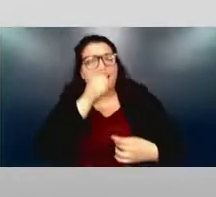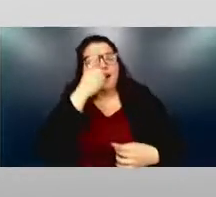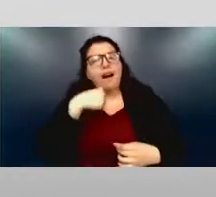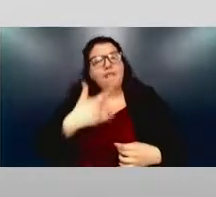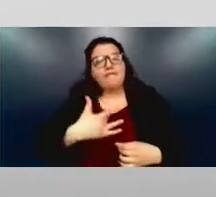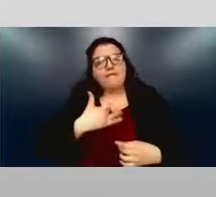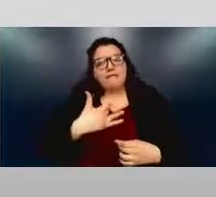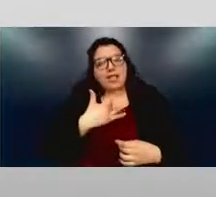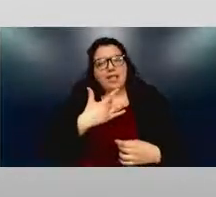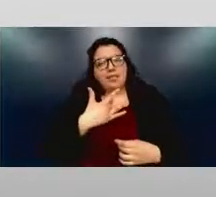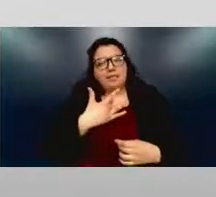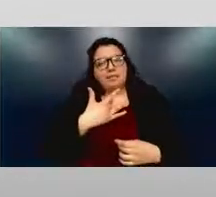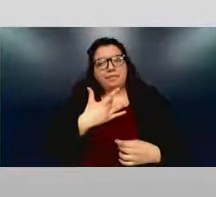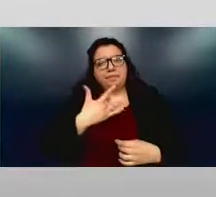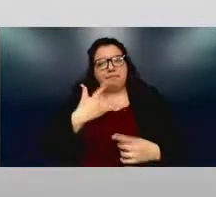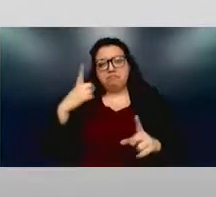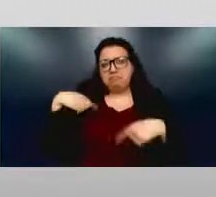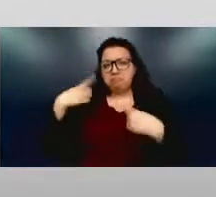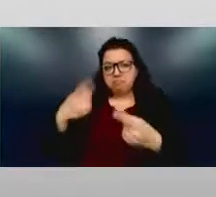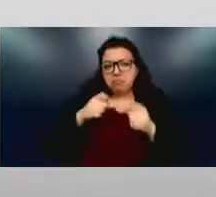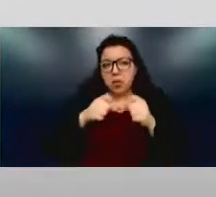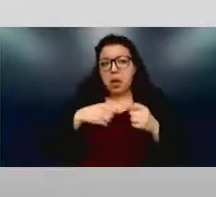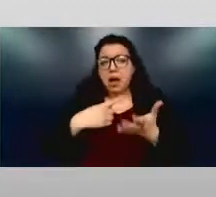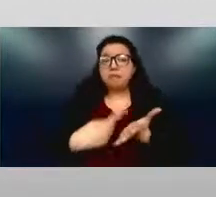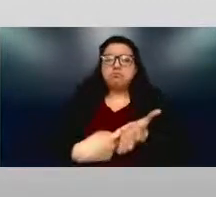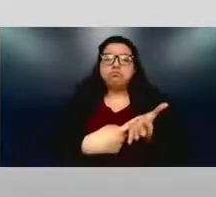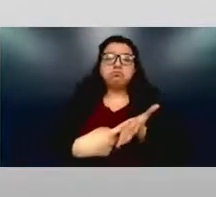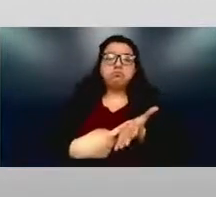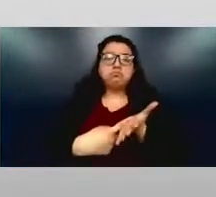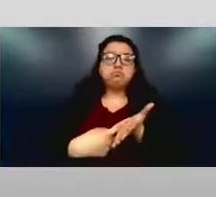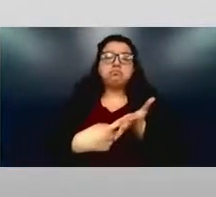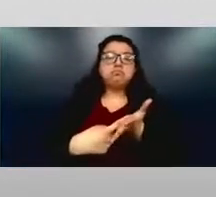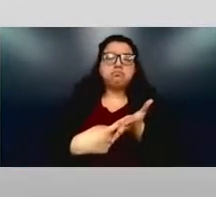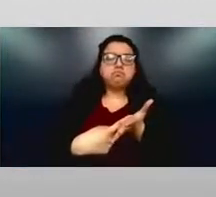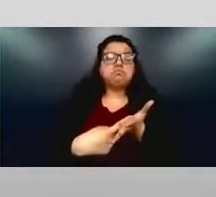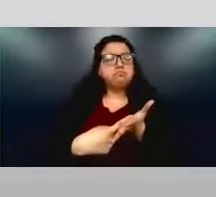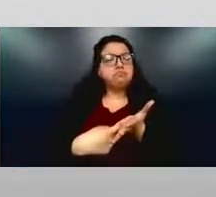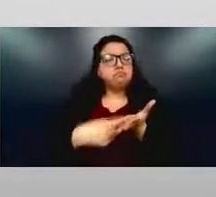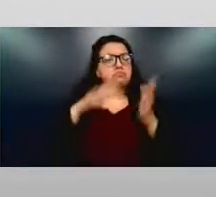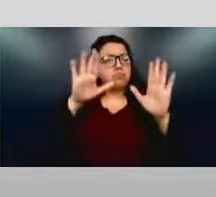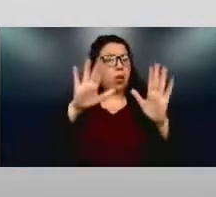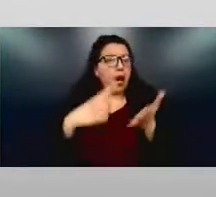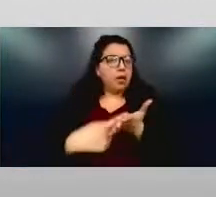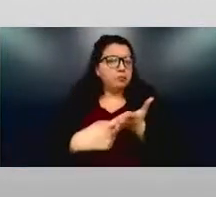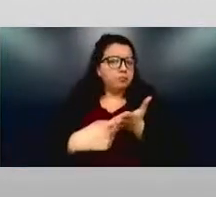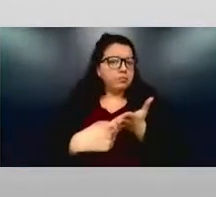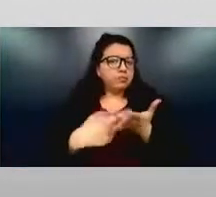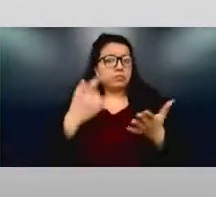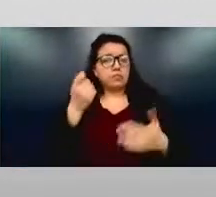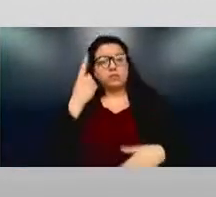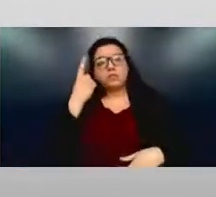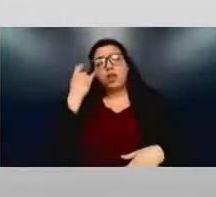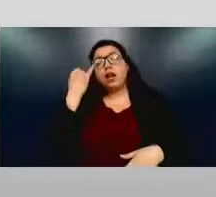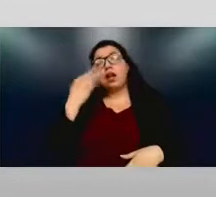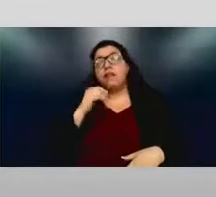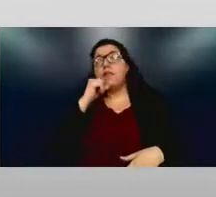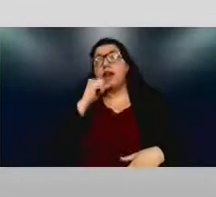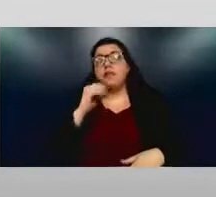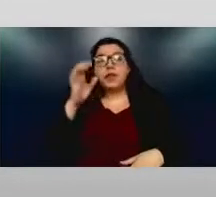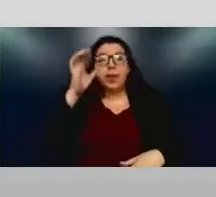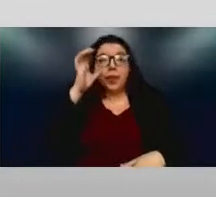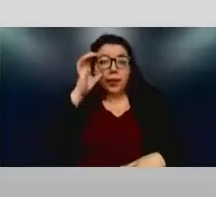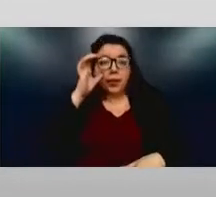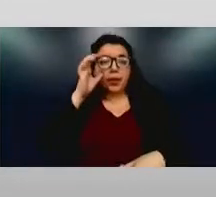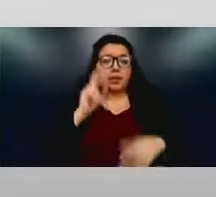discussions, which is always great. You know, if you haven't heard these voices, if you haven't heard stories,